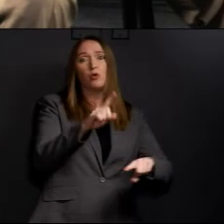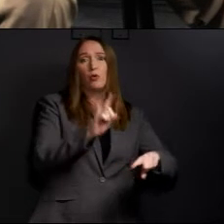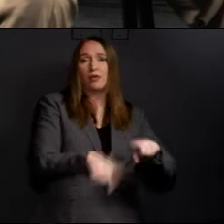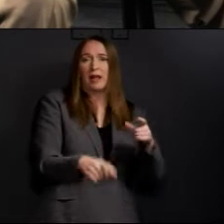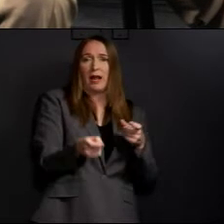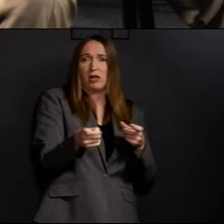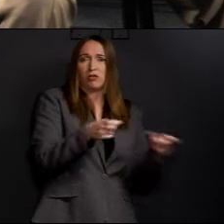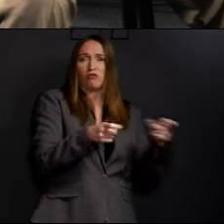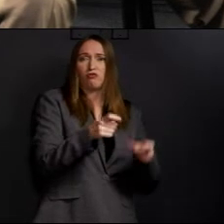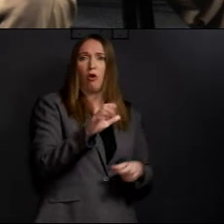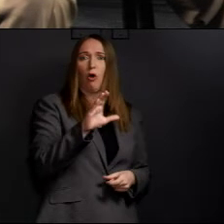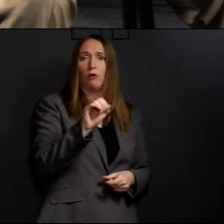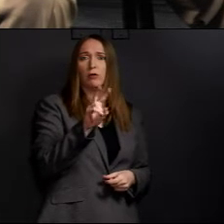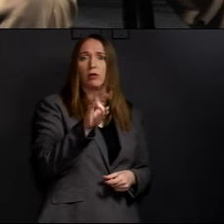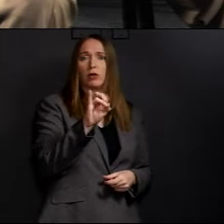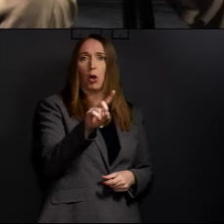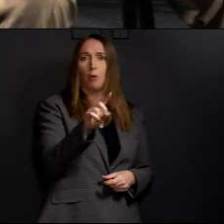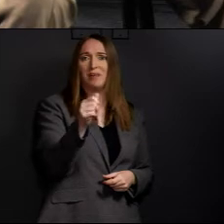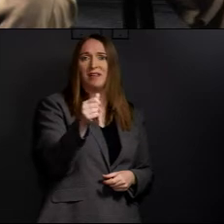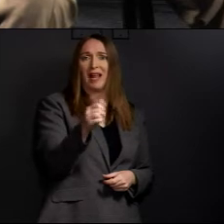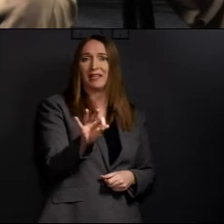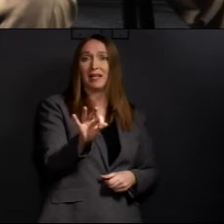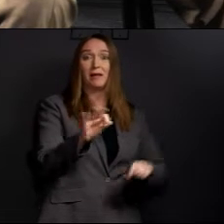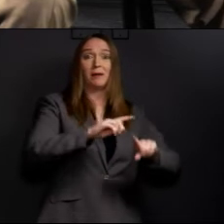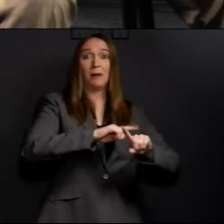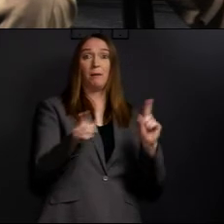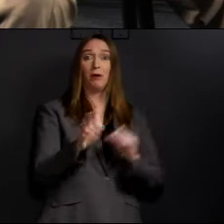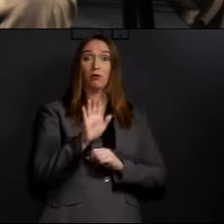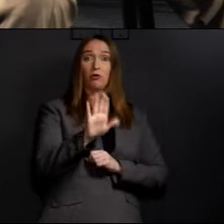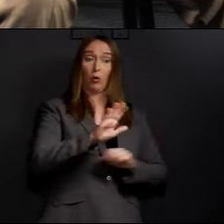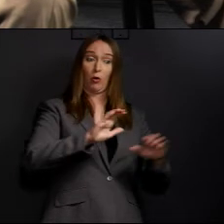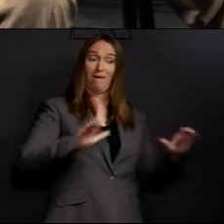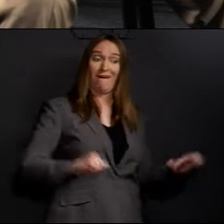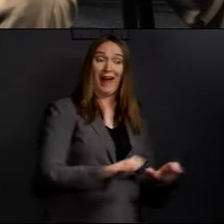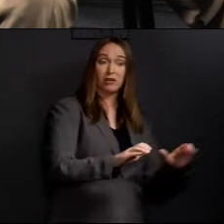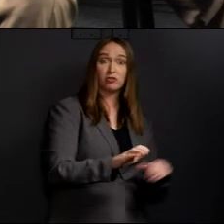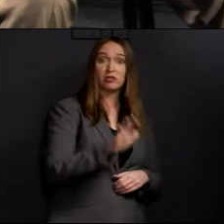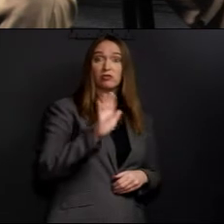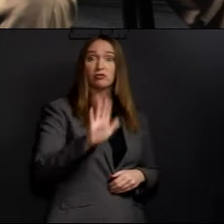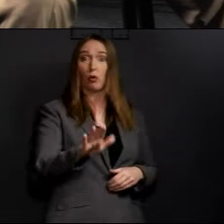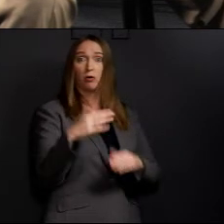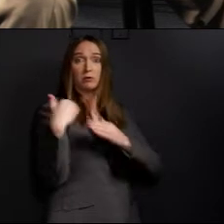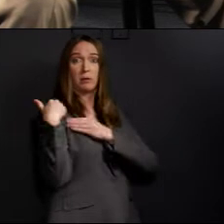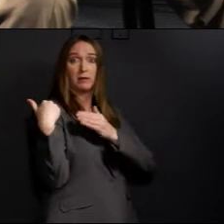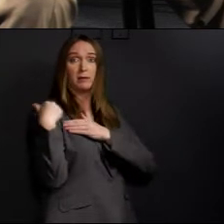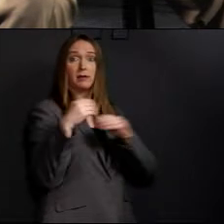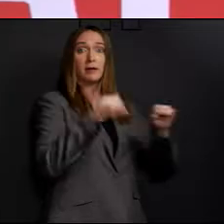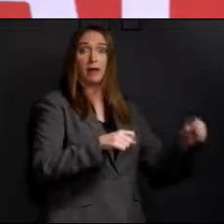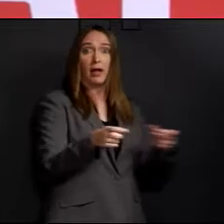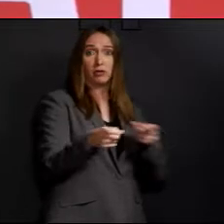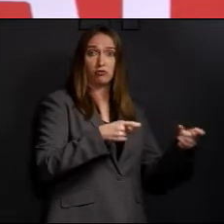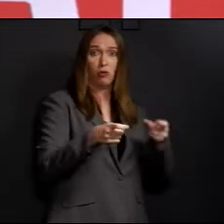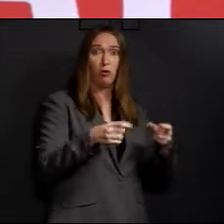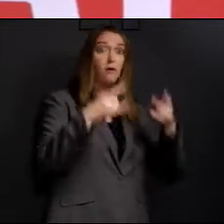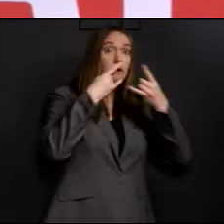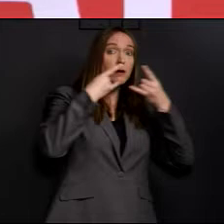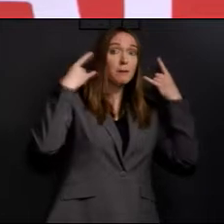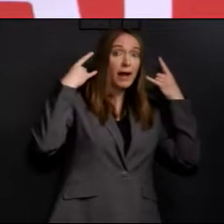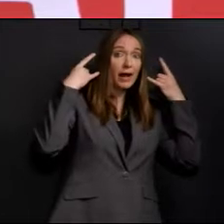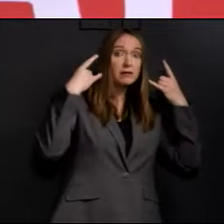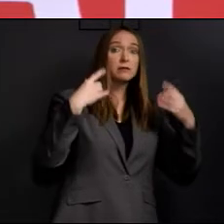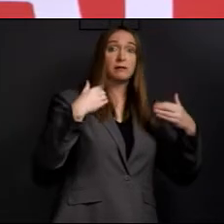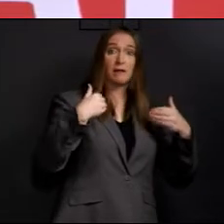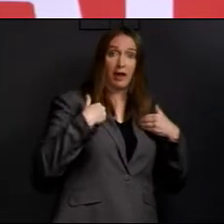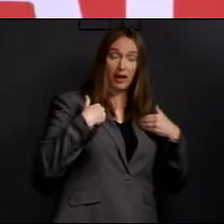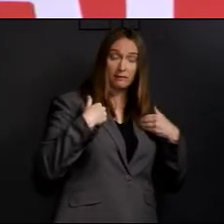control yourself, your deeds, your actions. That's why the mask is very important. You can make your own mask. I have gloves as